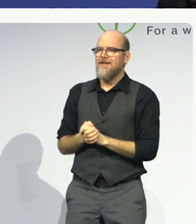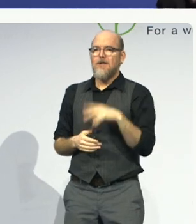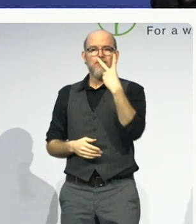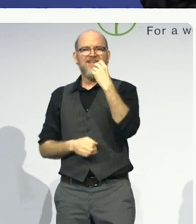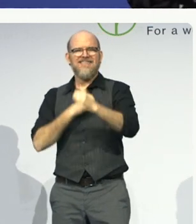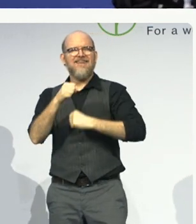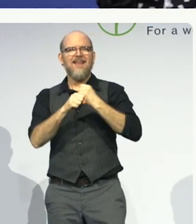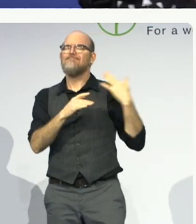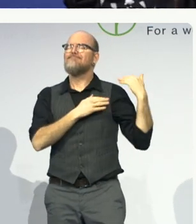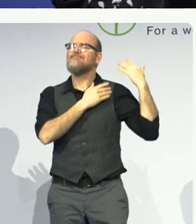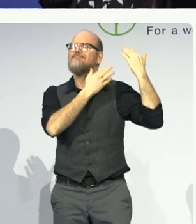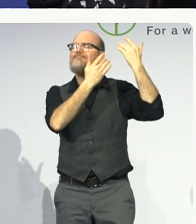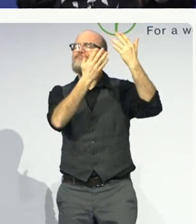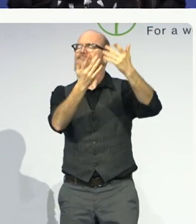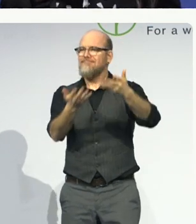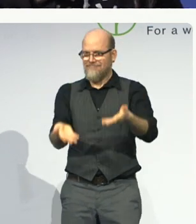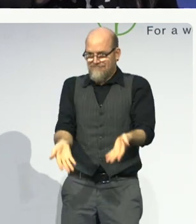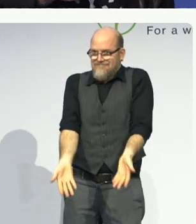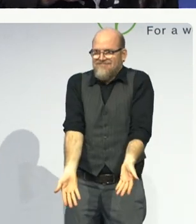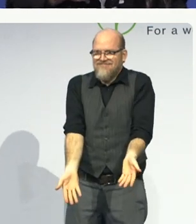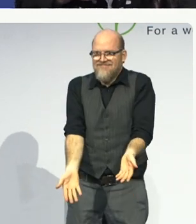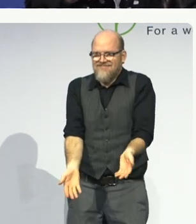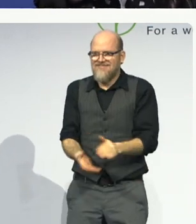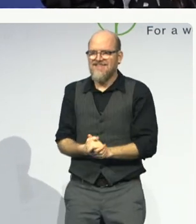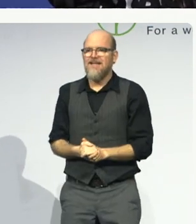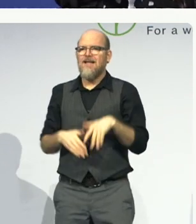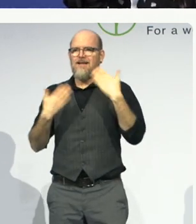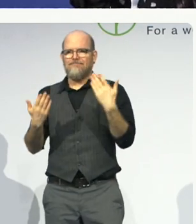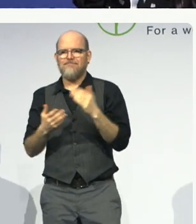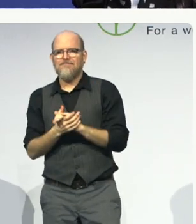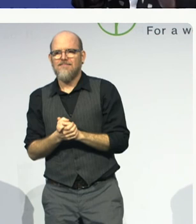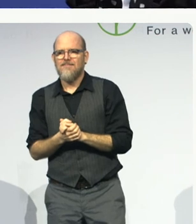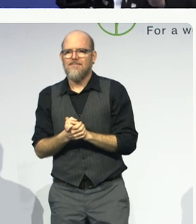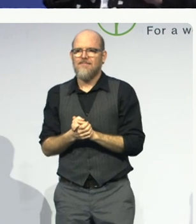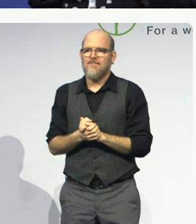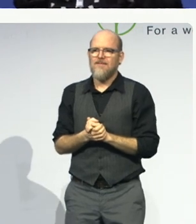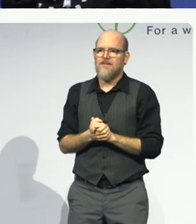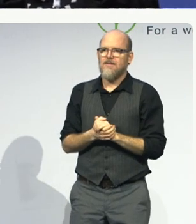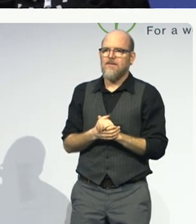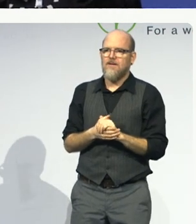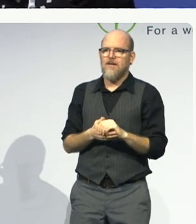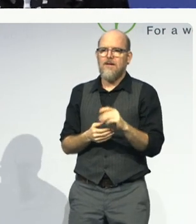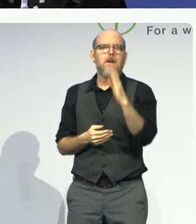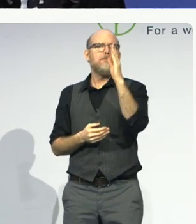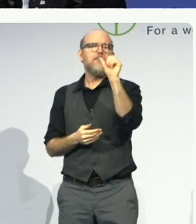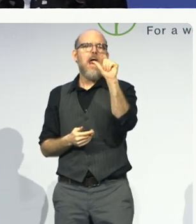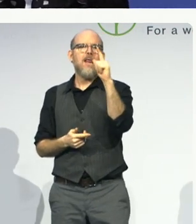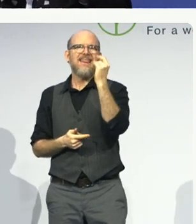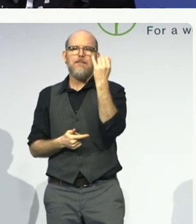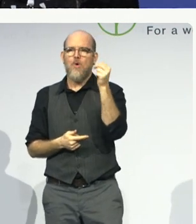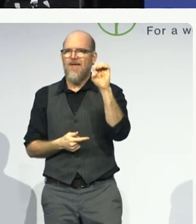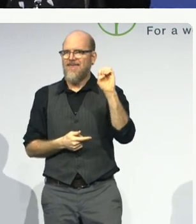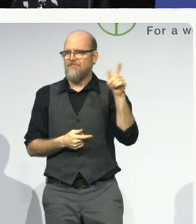I'm talking to this totally remarkable young woman. She's 21, and she's telling me about her education.